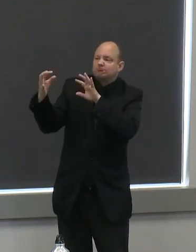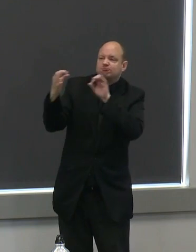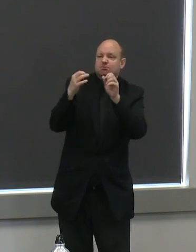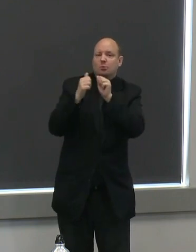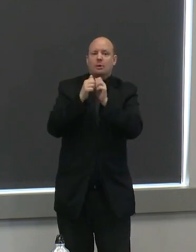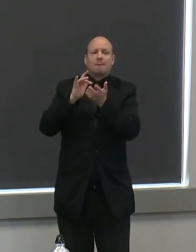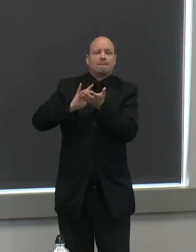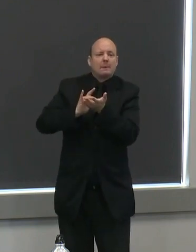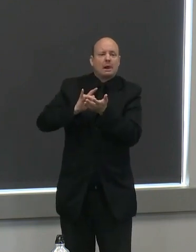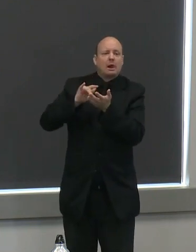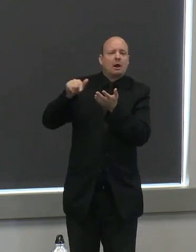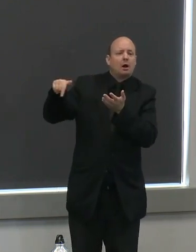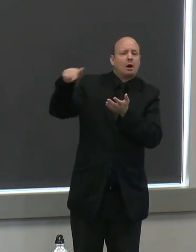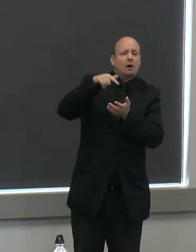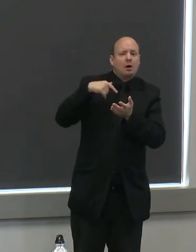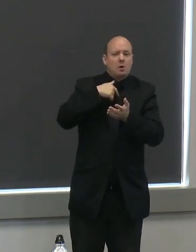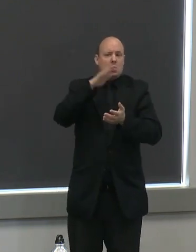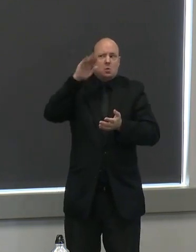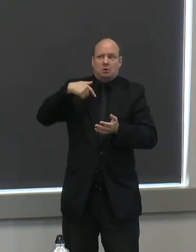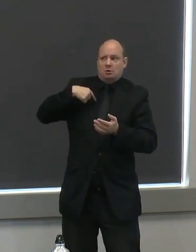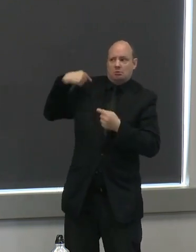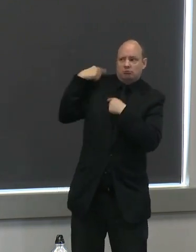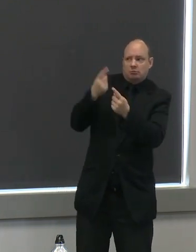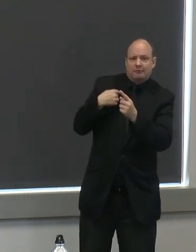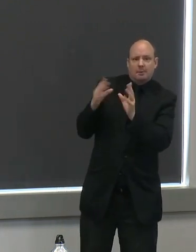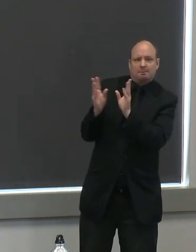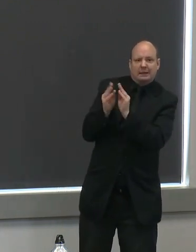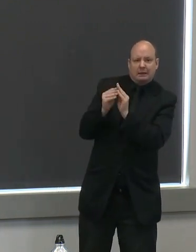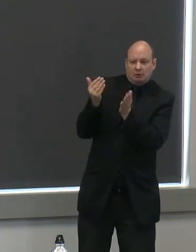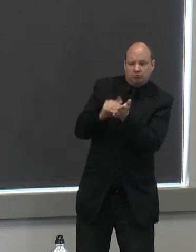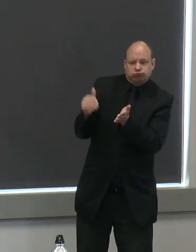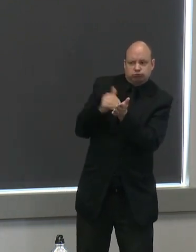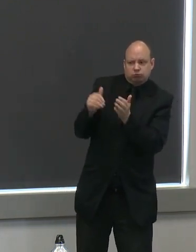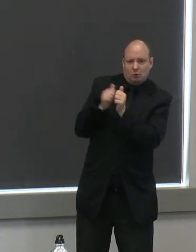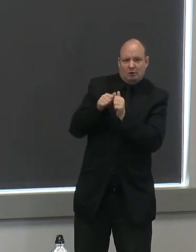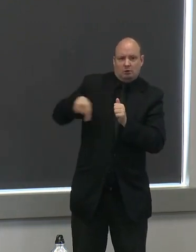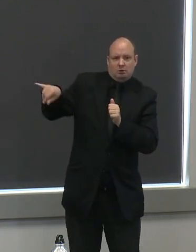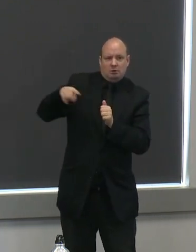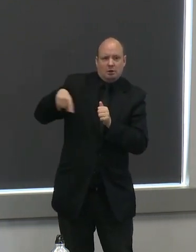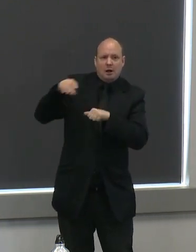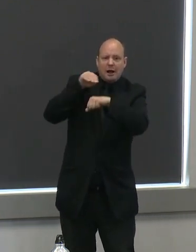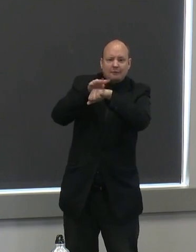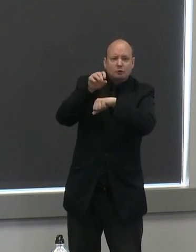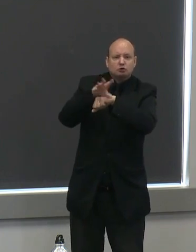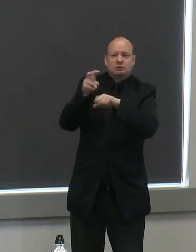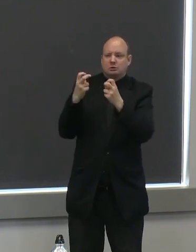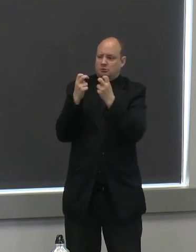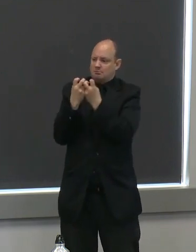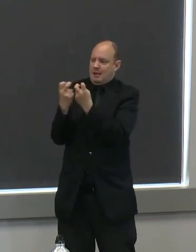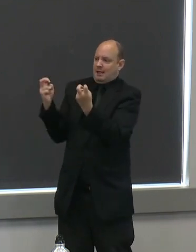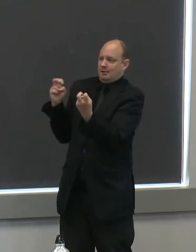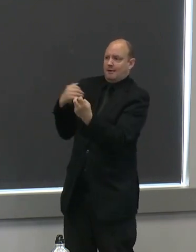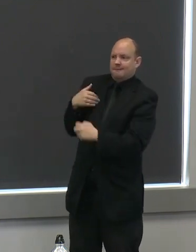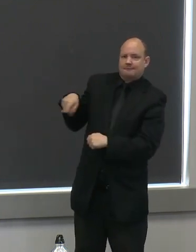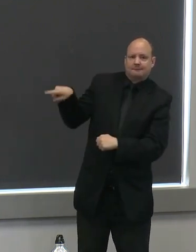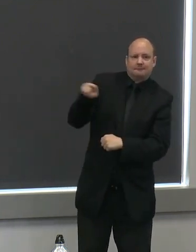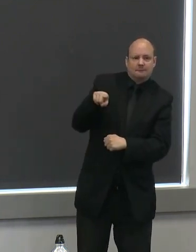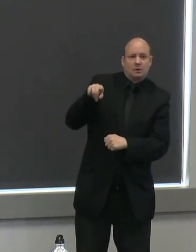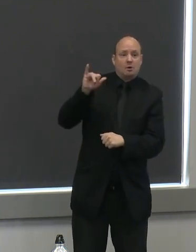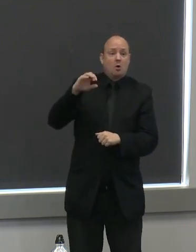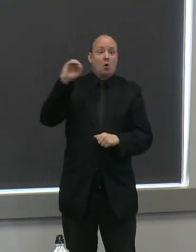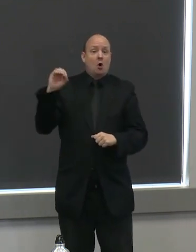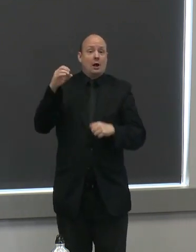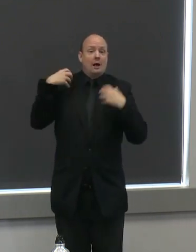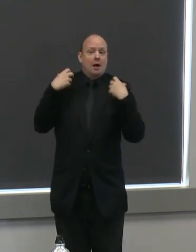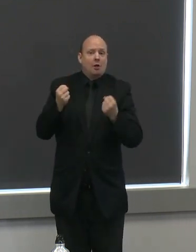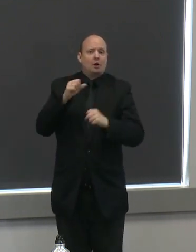i've been meeting regularly with my medical advisory panel and working very closely with the oregon health authority in terms of our